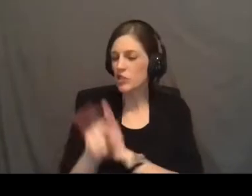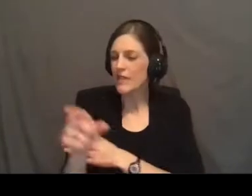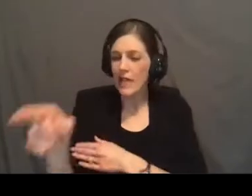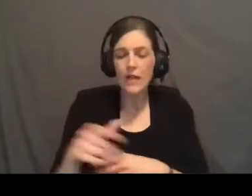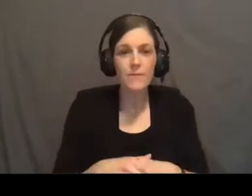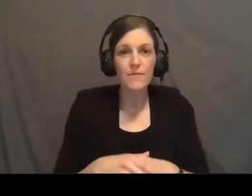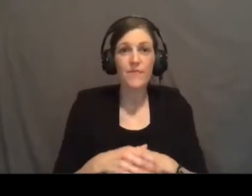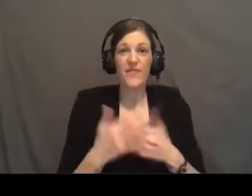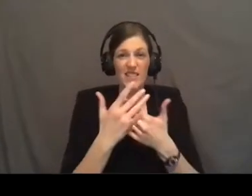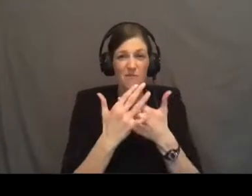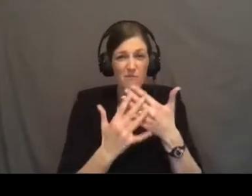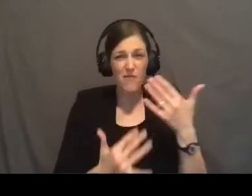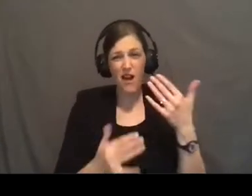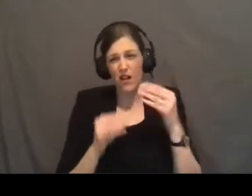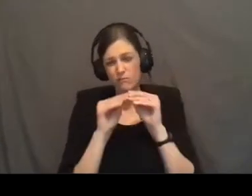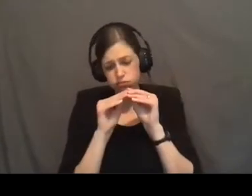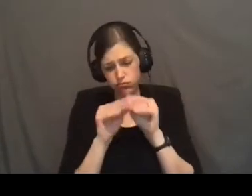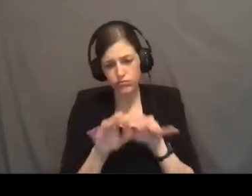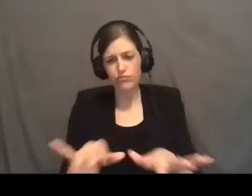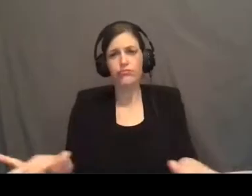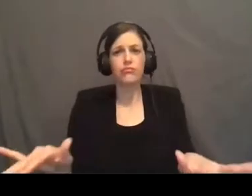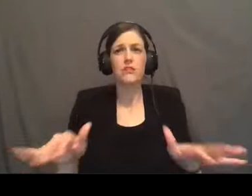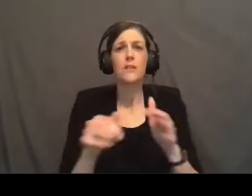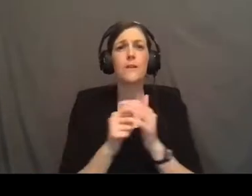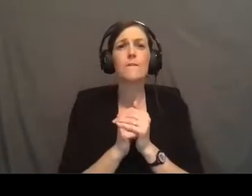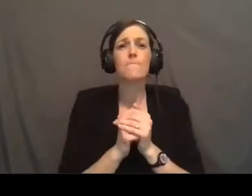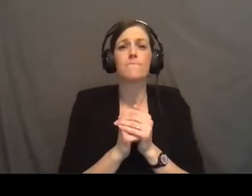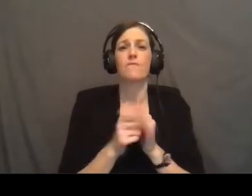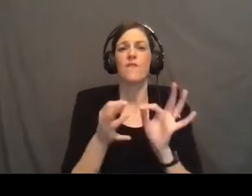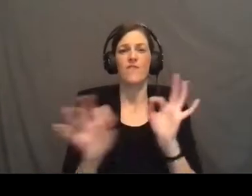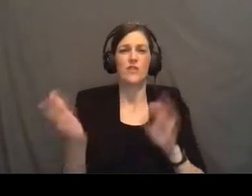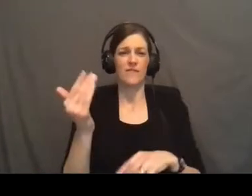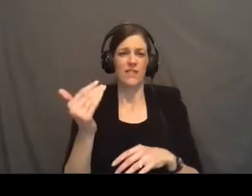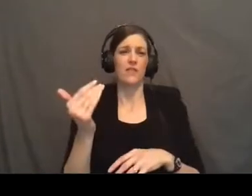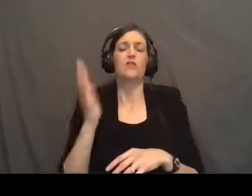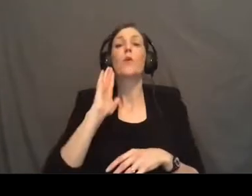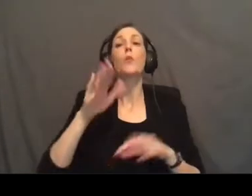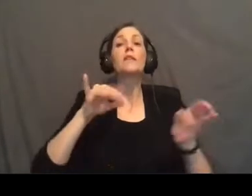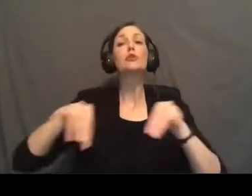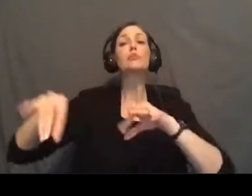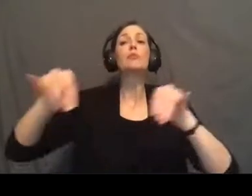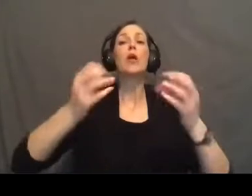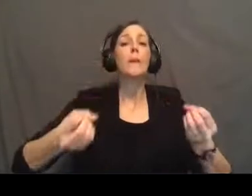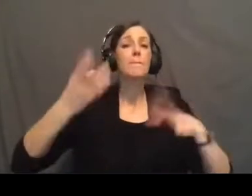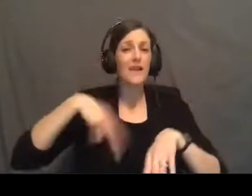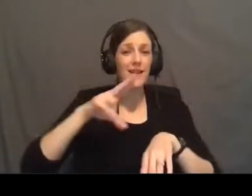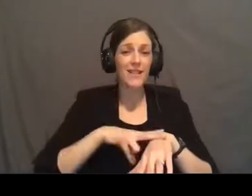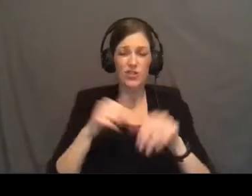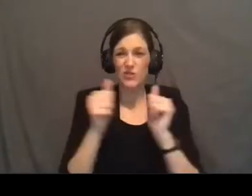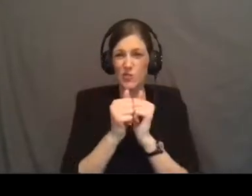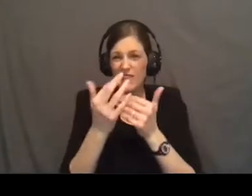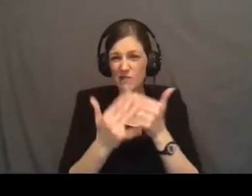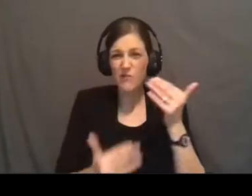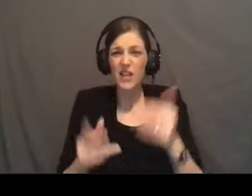His blood was poured out. It was sprinkled. Verse 15. he sprinkled many nations with his blood.